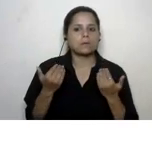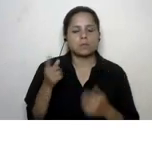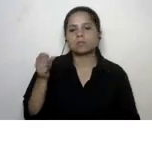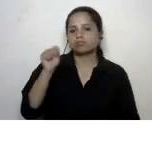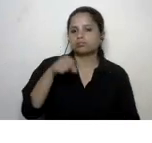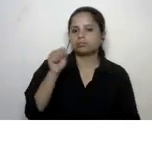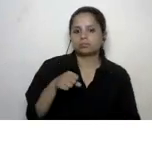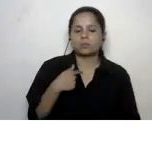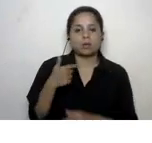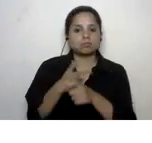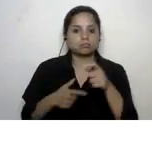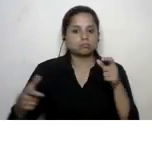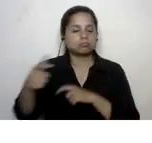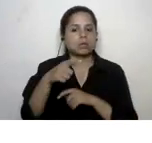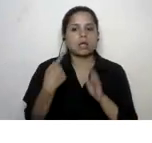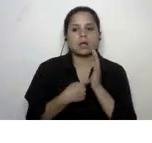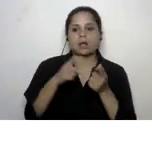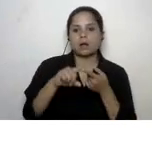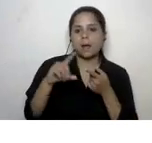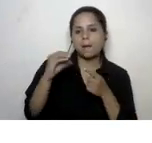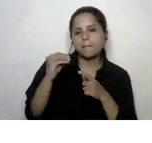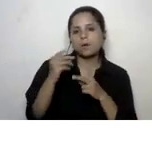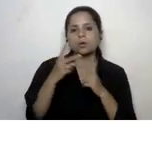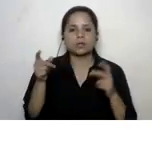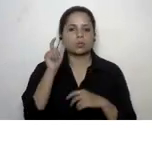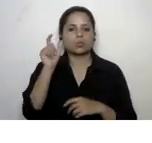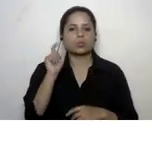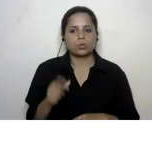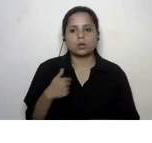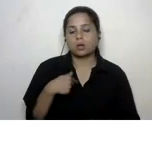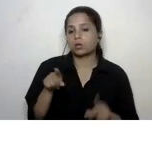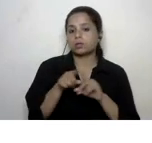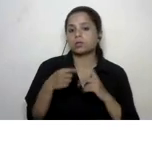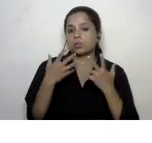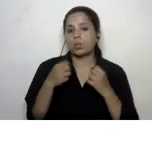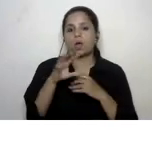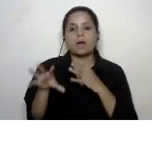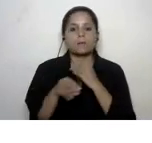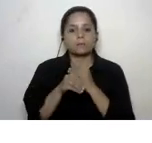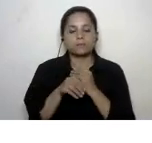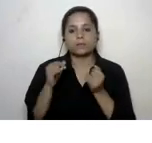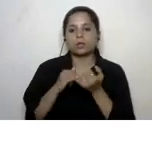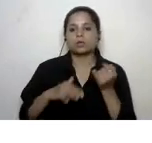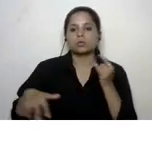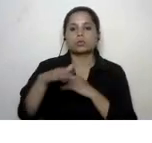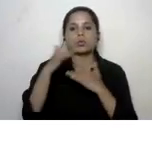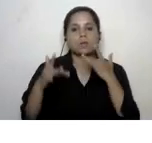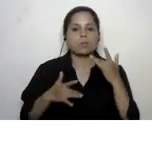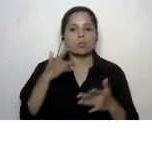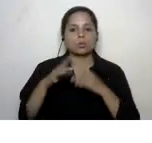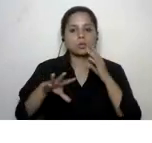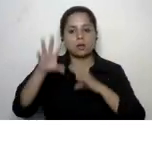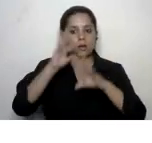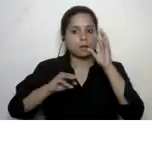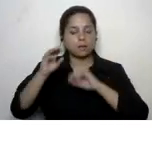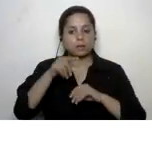empathy and rapport are the key words here and i would also like to add that social emotional learning should